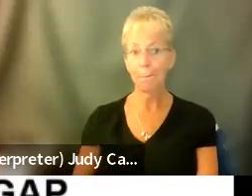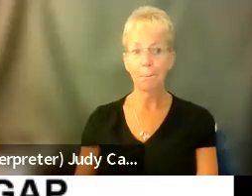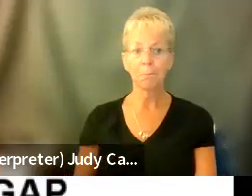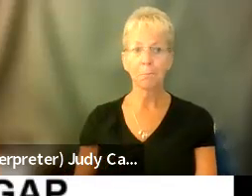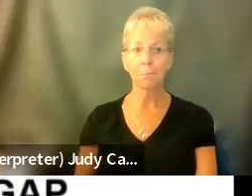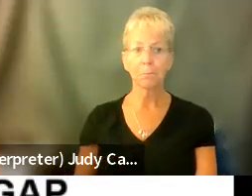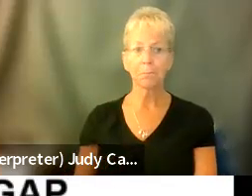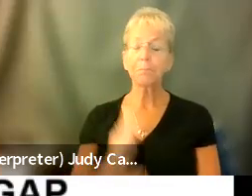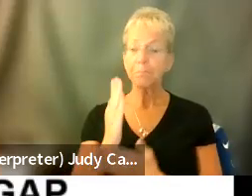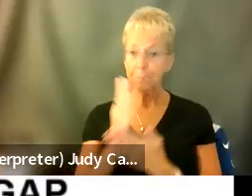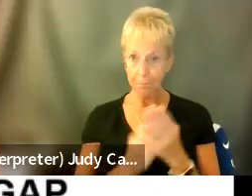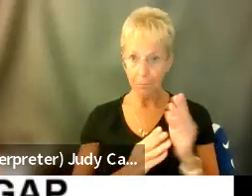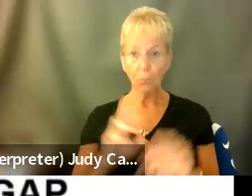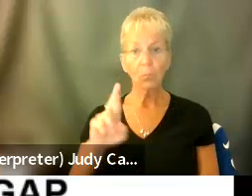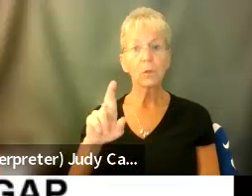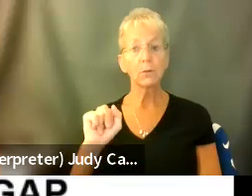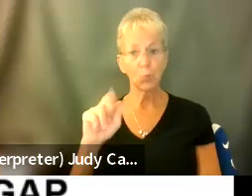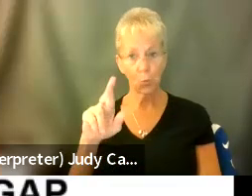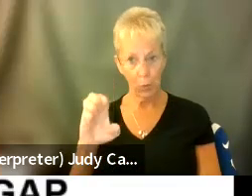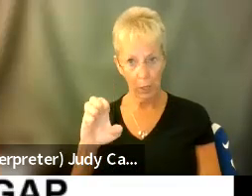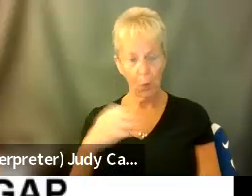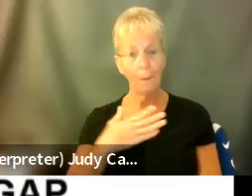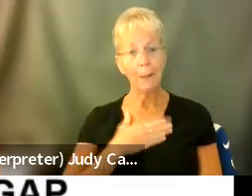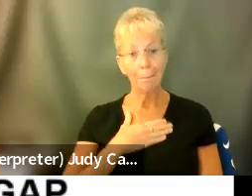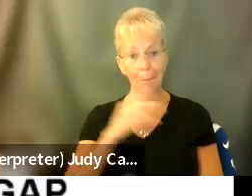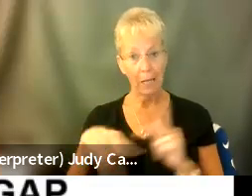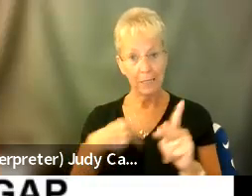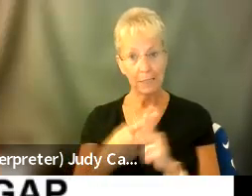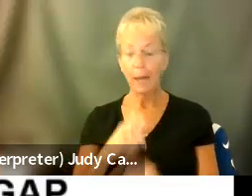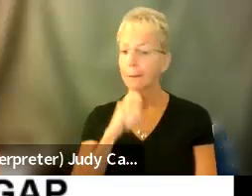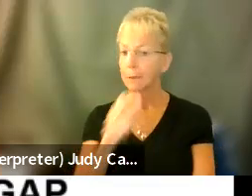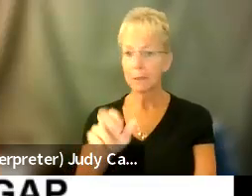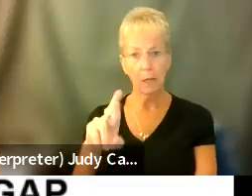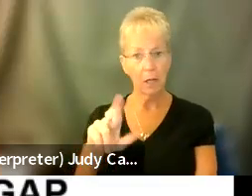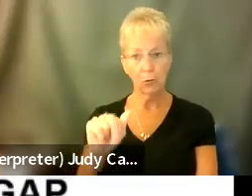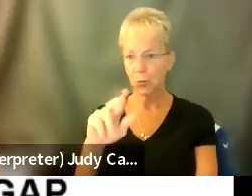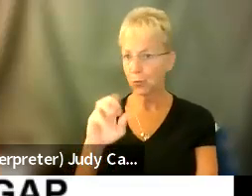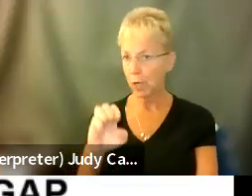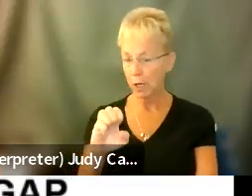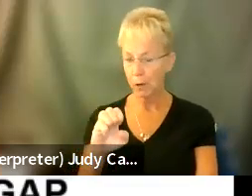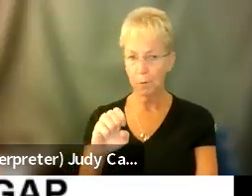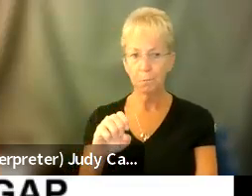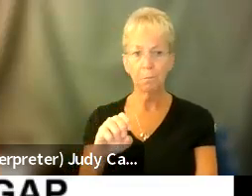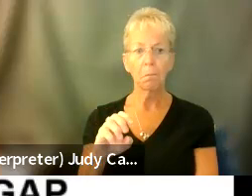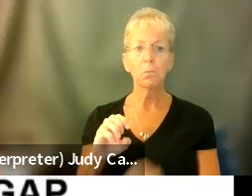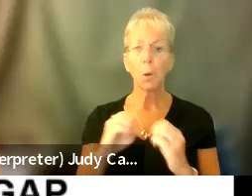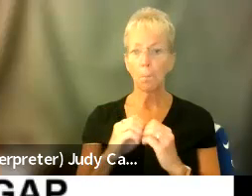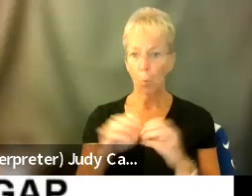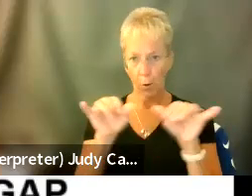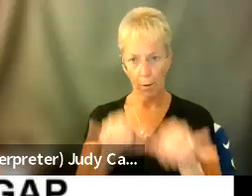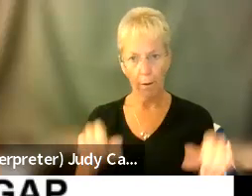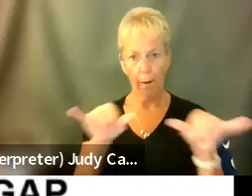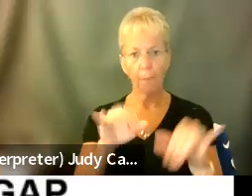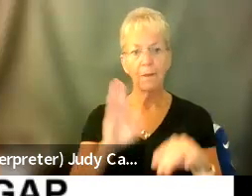there are types that are rare. My type, however, is not rare. Um, it is much more common than